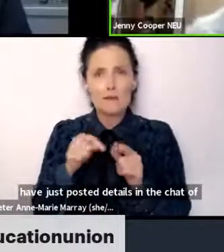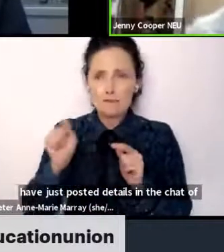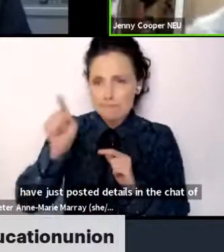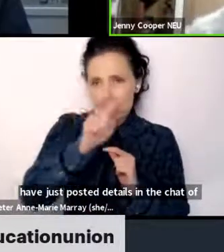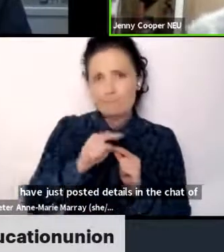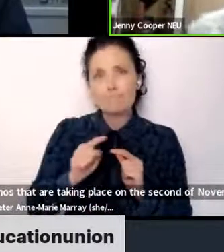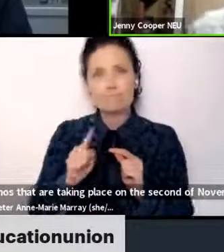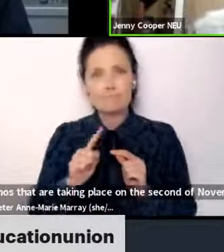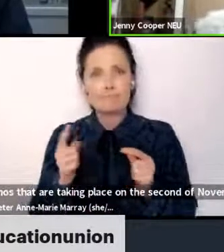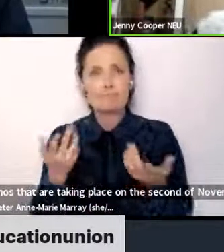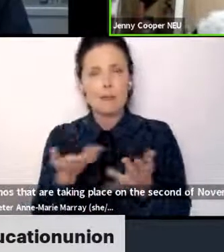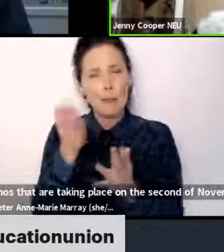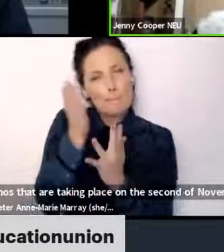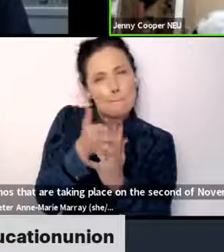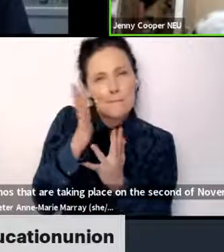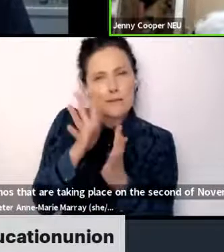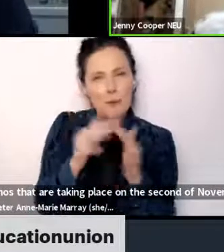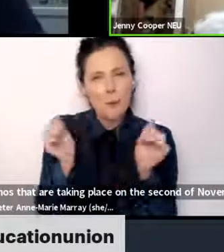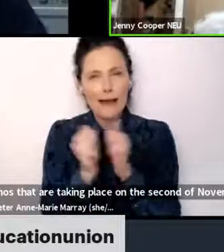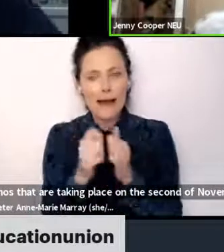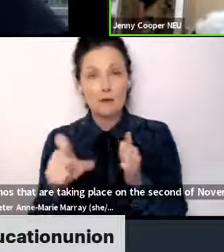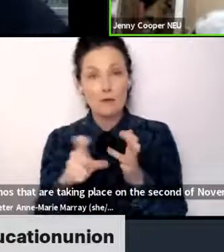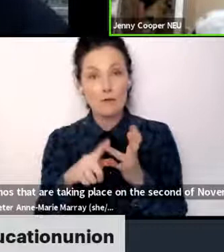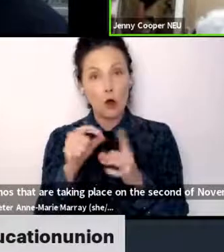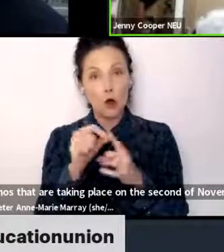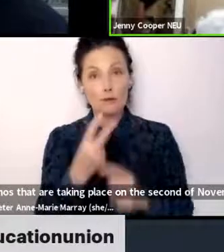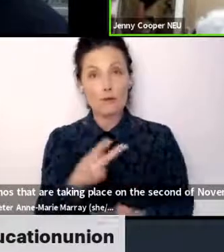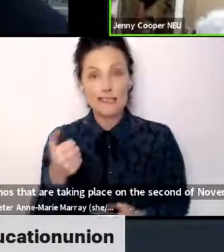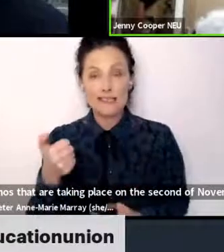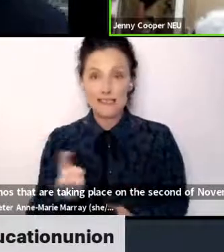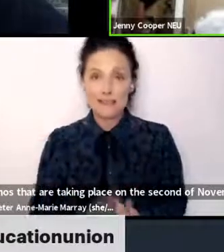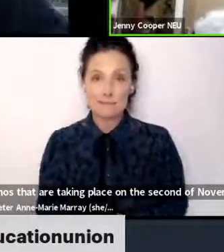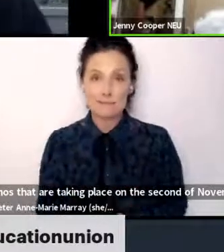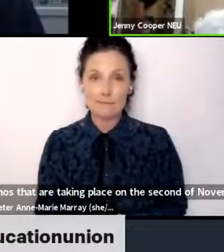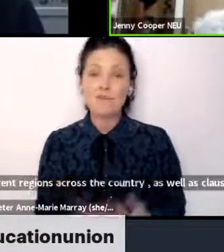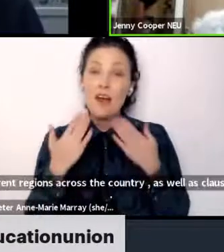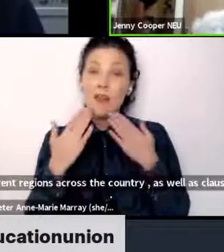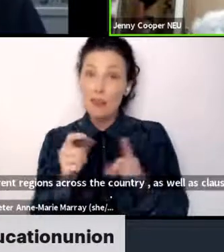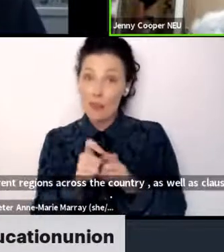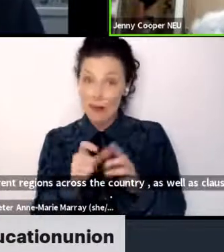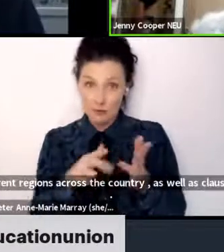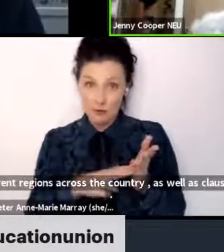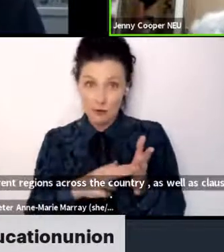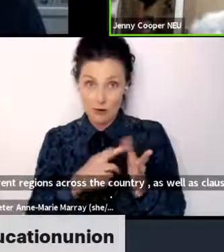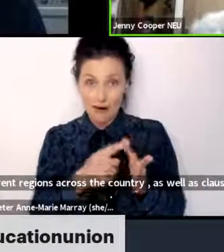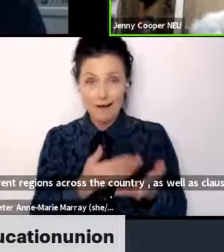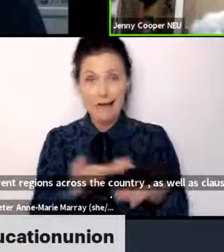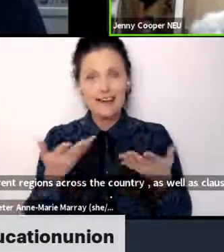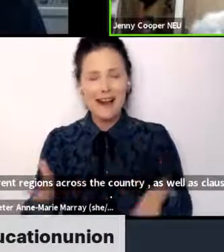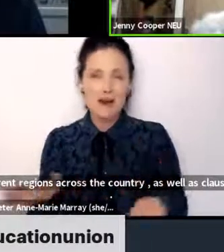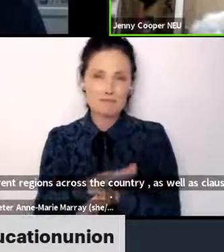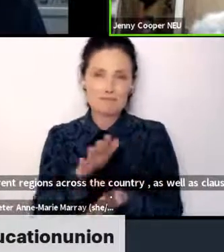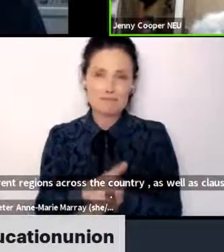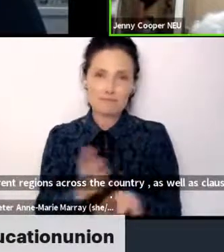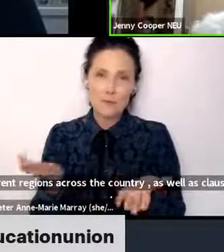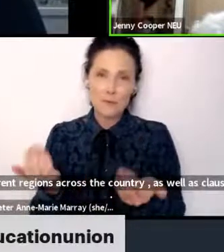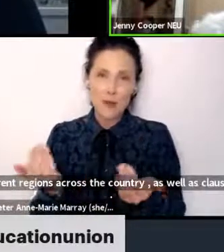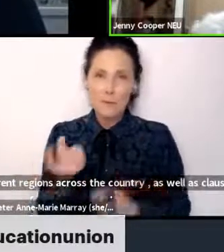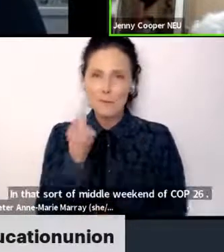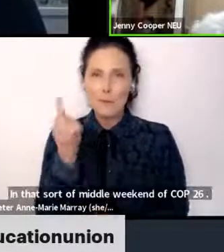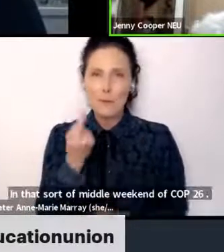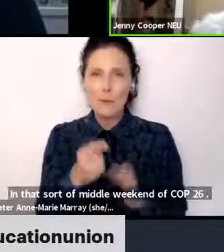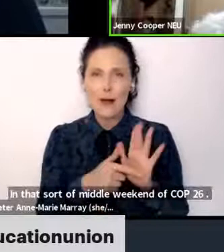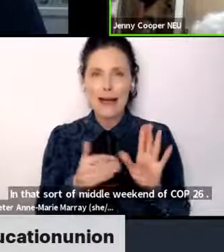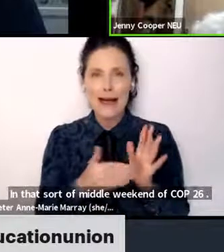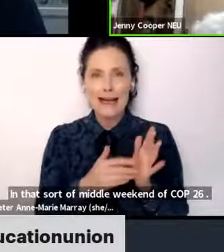COP26. So thanks, Donna, for that. And I'm now very pleased to welcome Jamie